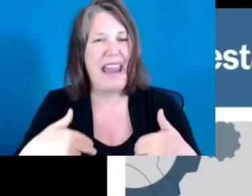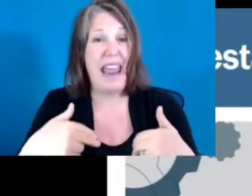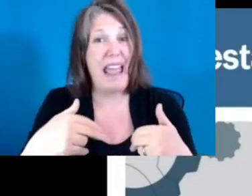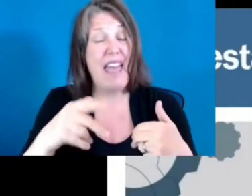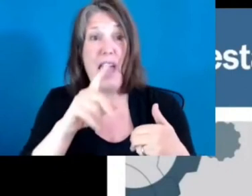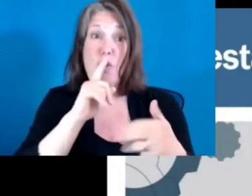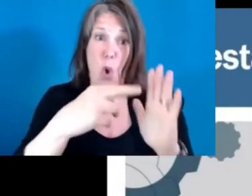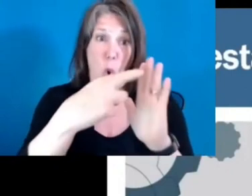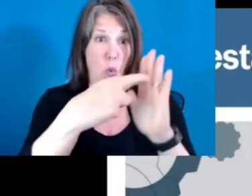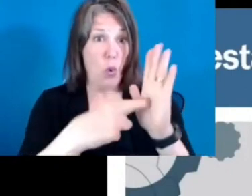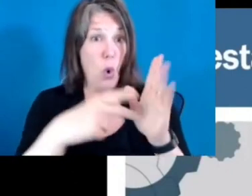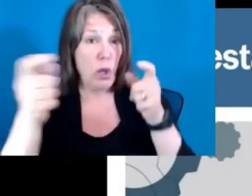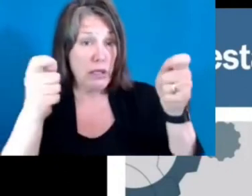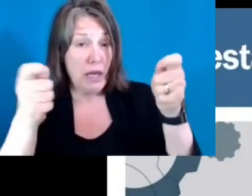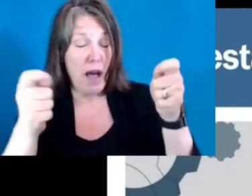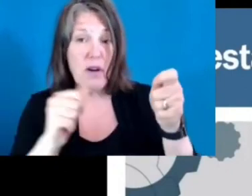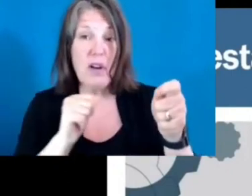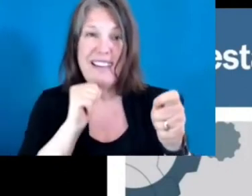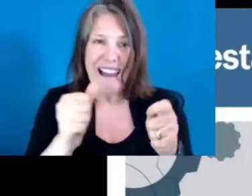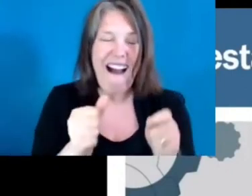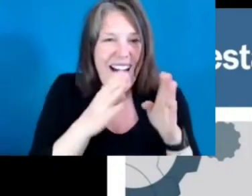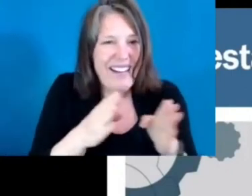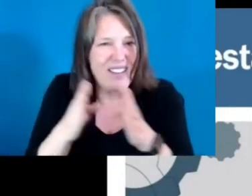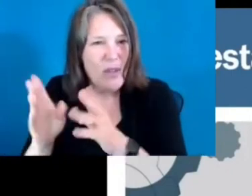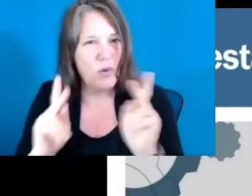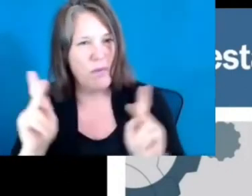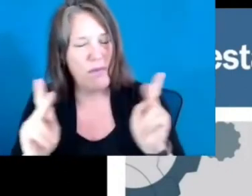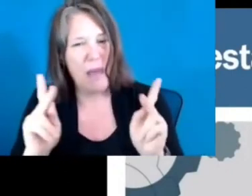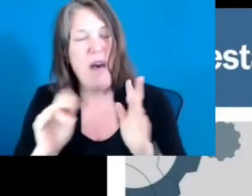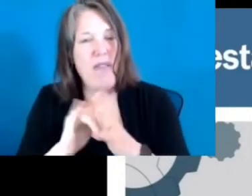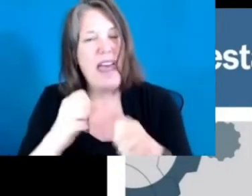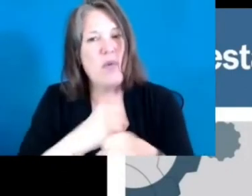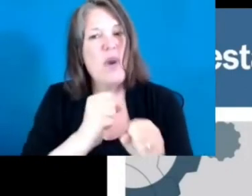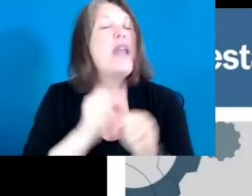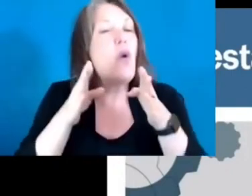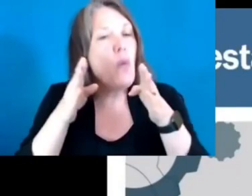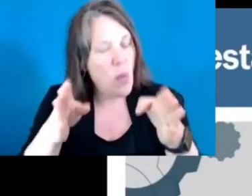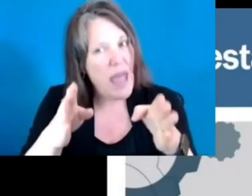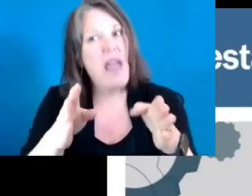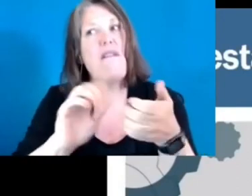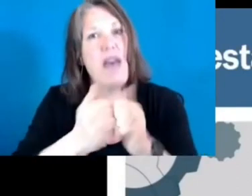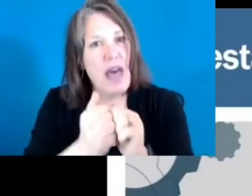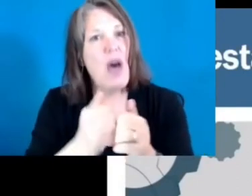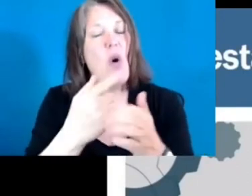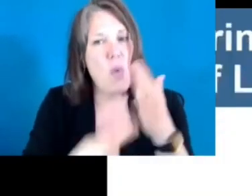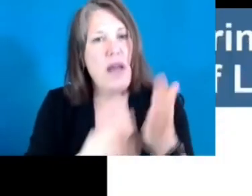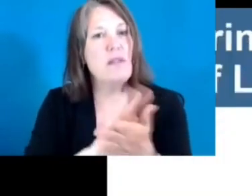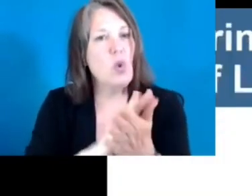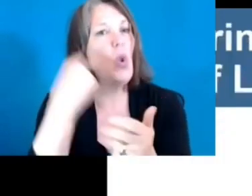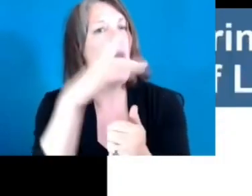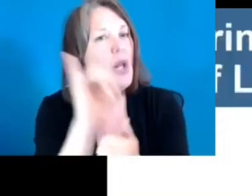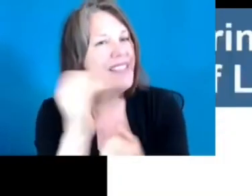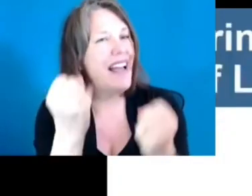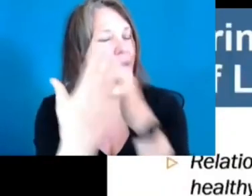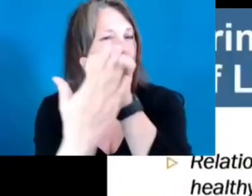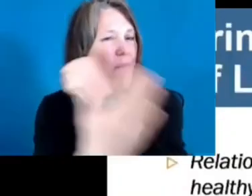created a way of doing school in so many countries that is not adequate to the moments that we have before us